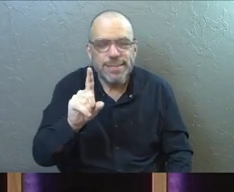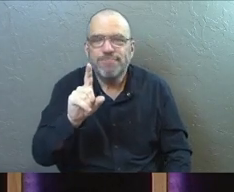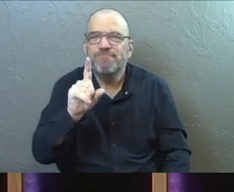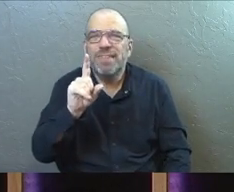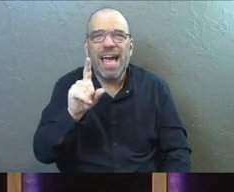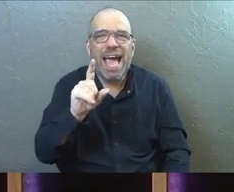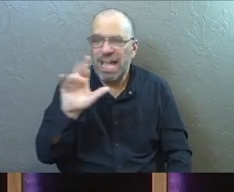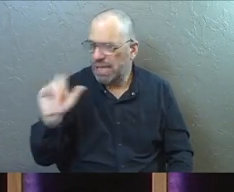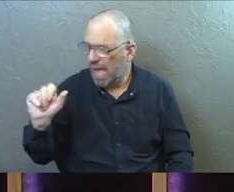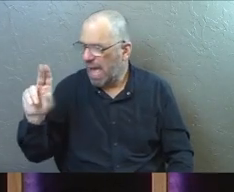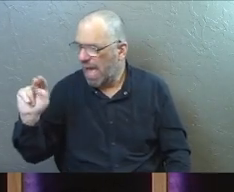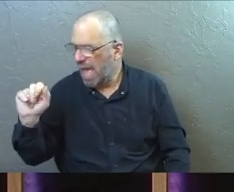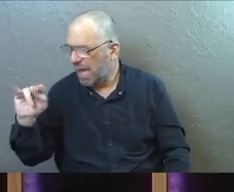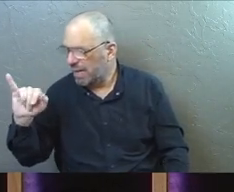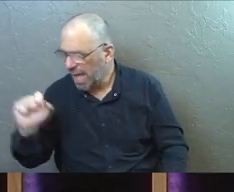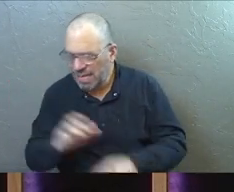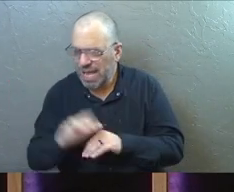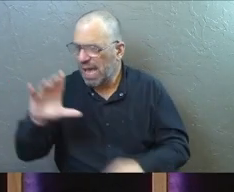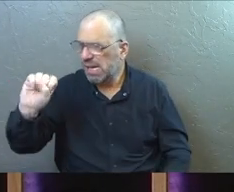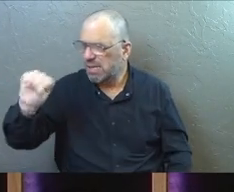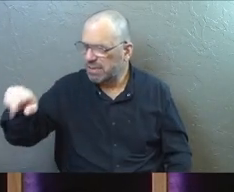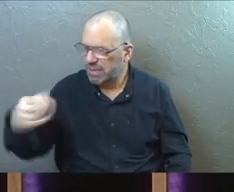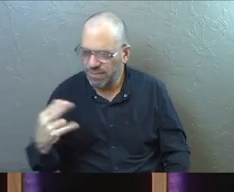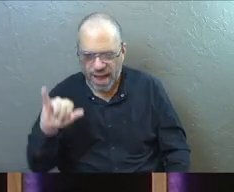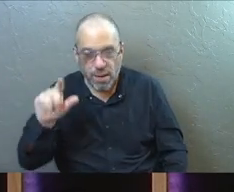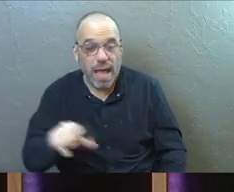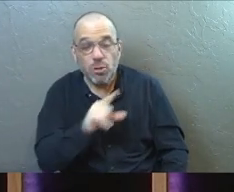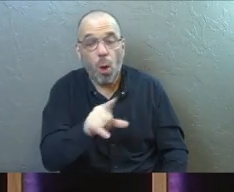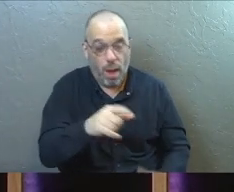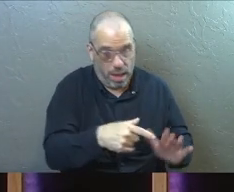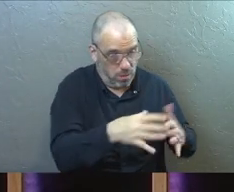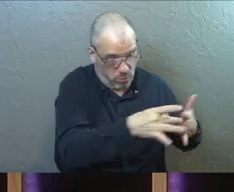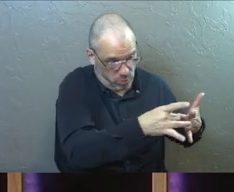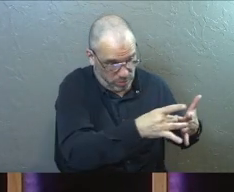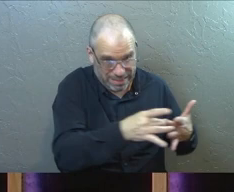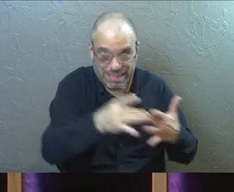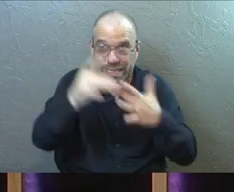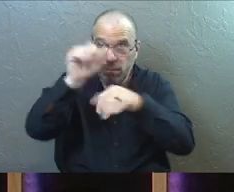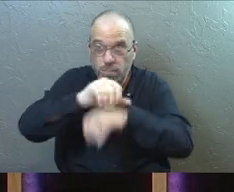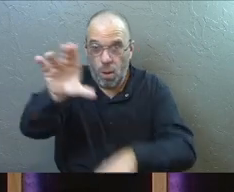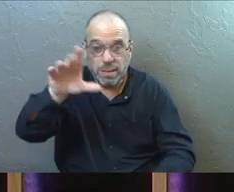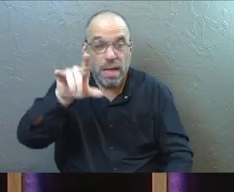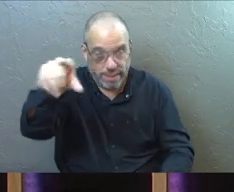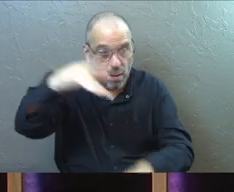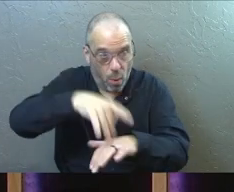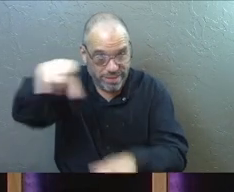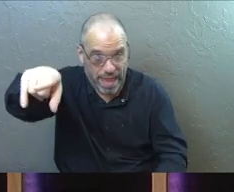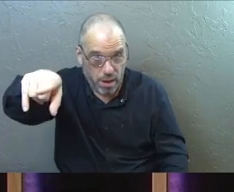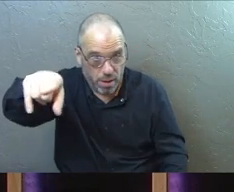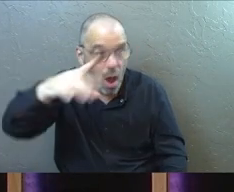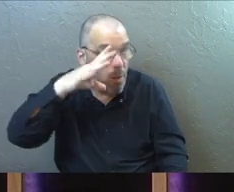of just an Ananias moment for you, Moses, I'm going to take you up to this mountain and I'm going to show you where they're about to go.